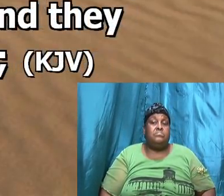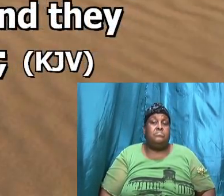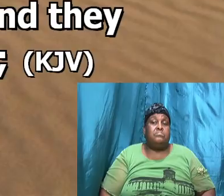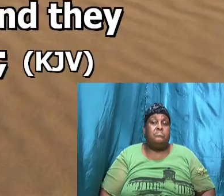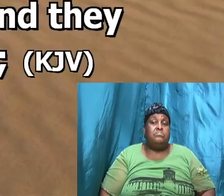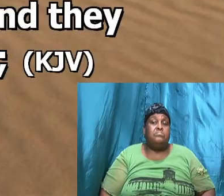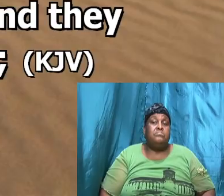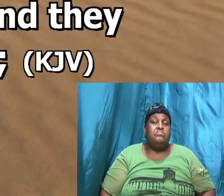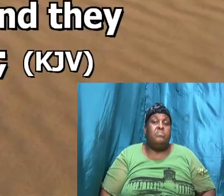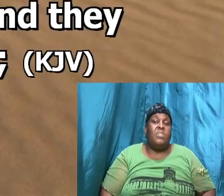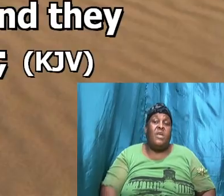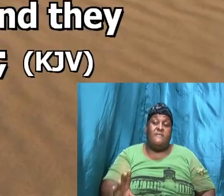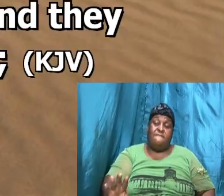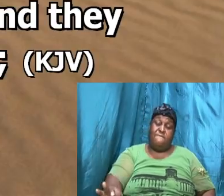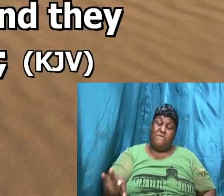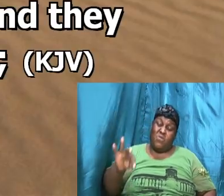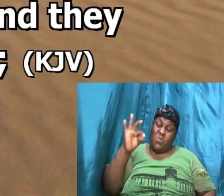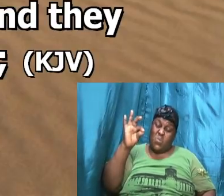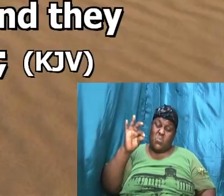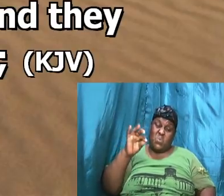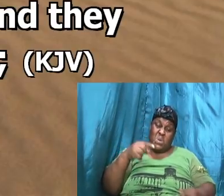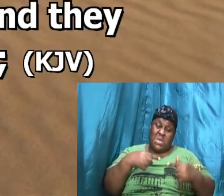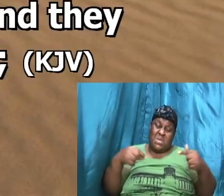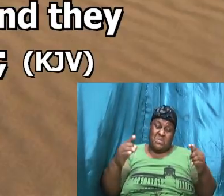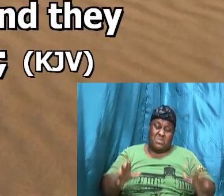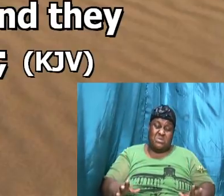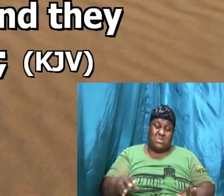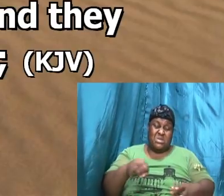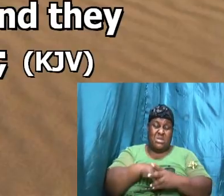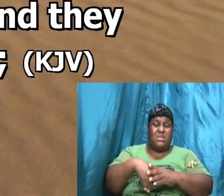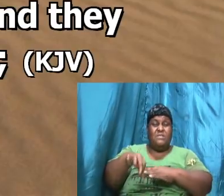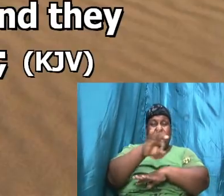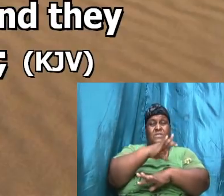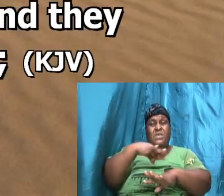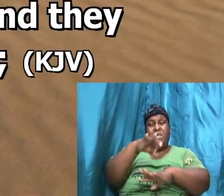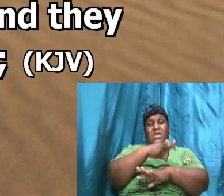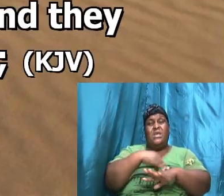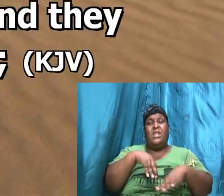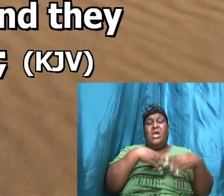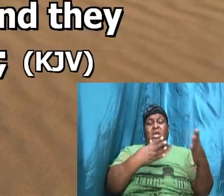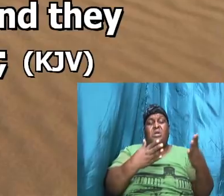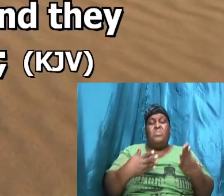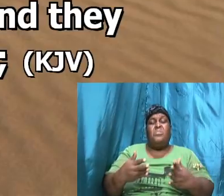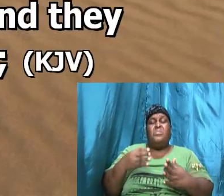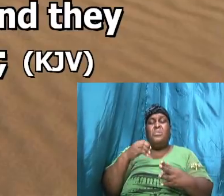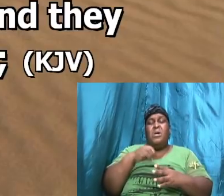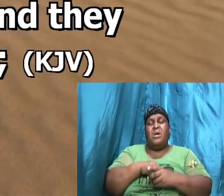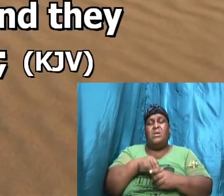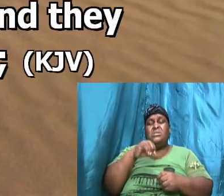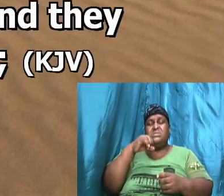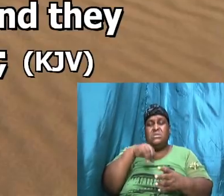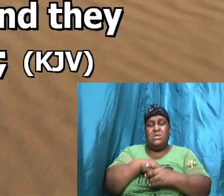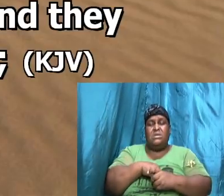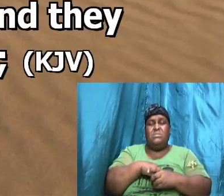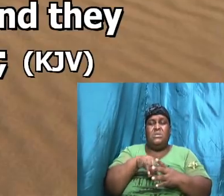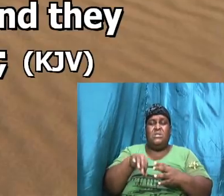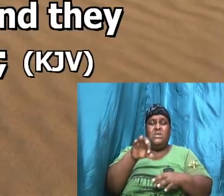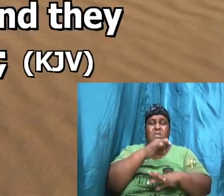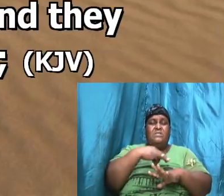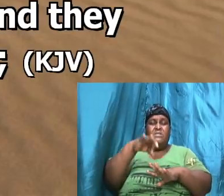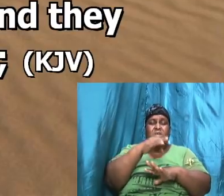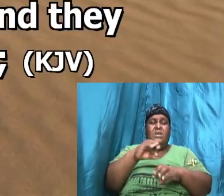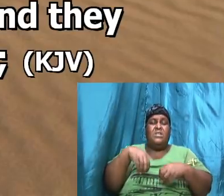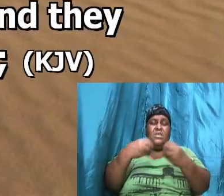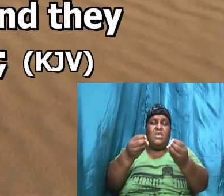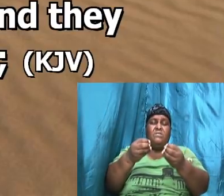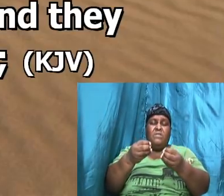and they found the Egyptian in the field and brought him to David and gave him bread and he did eat and they